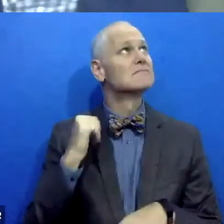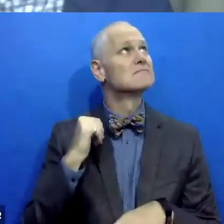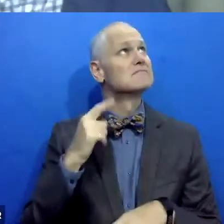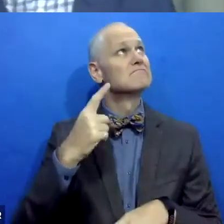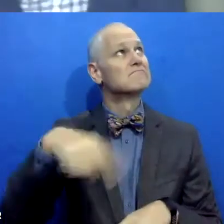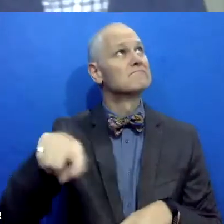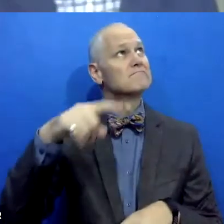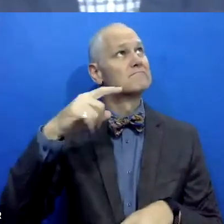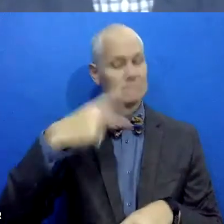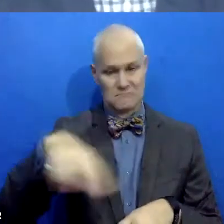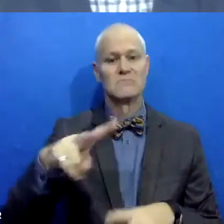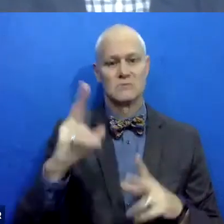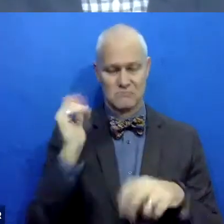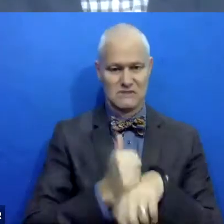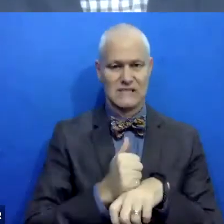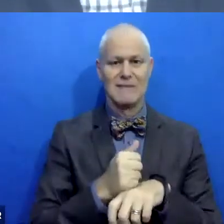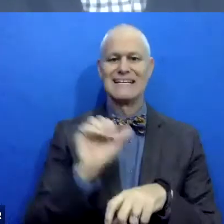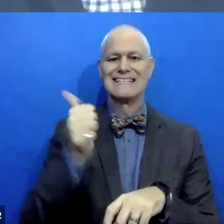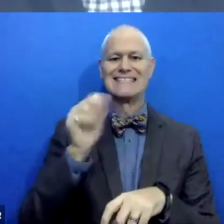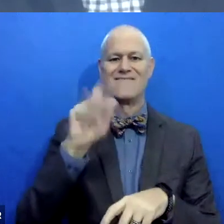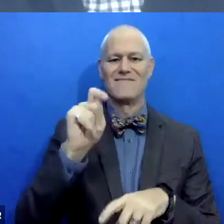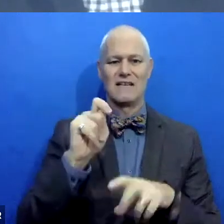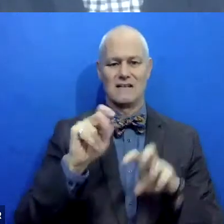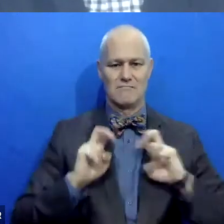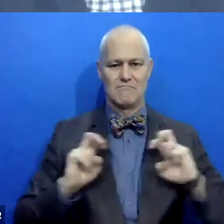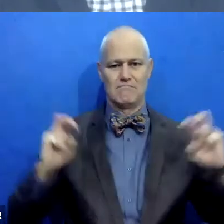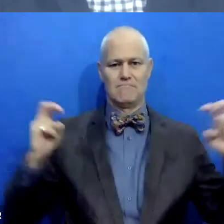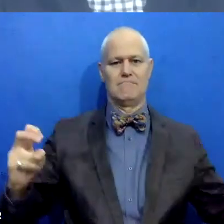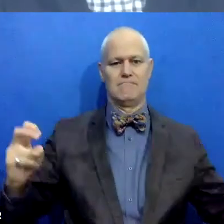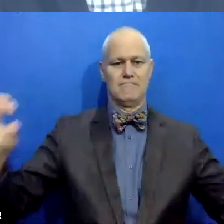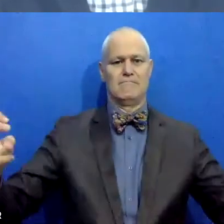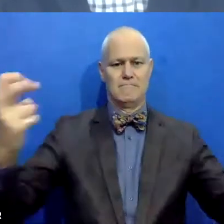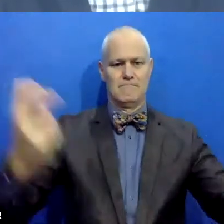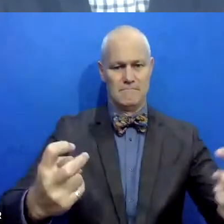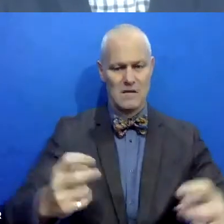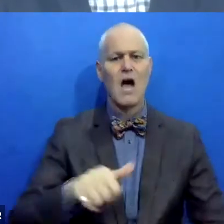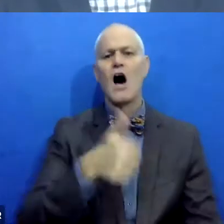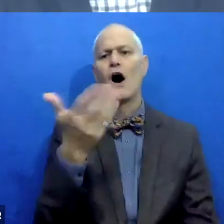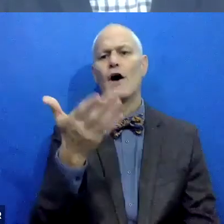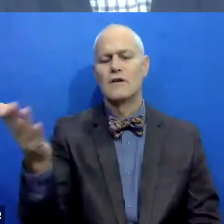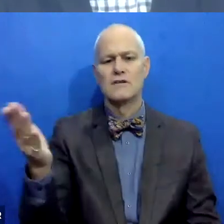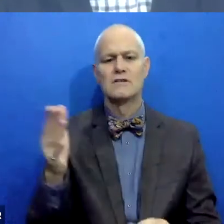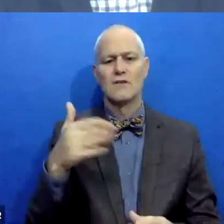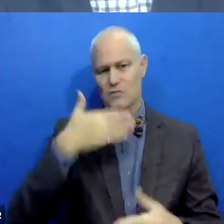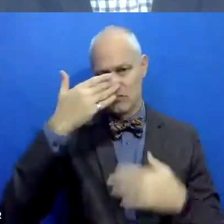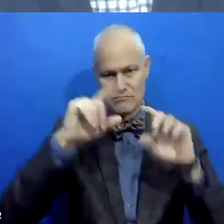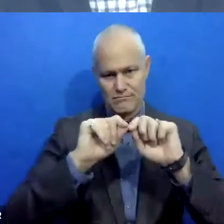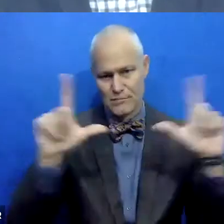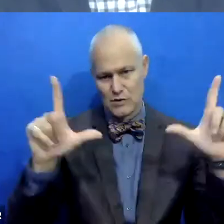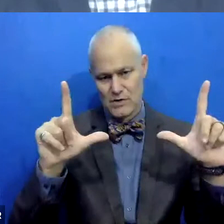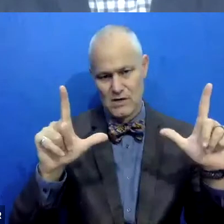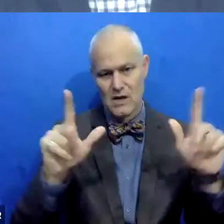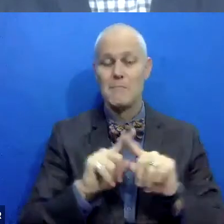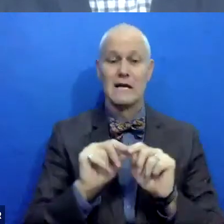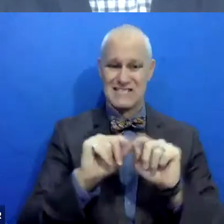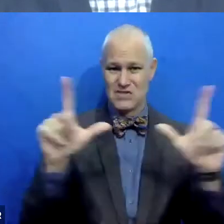of weeks with the 10 feet outside if possible. Um, there are others that are happening through screens and the real loss in